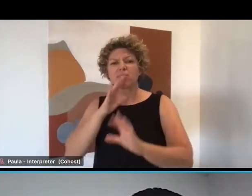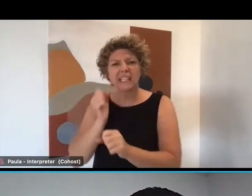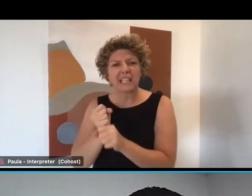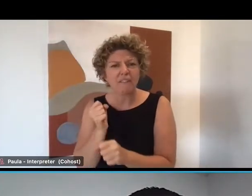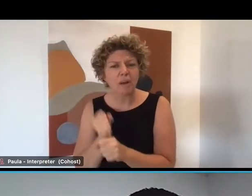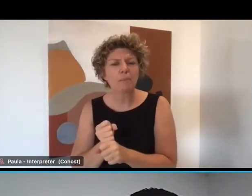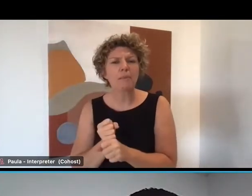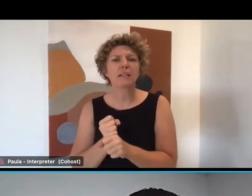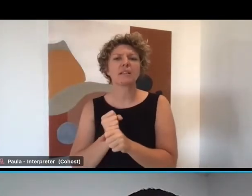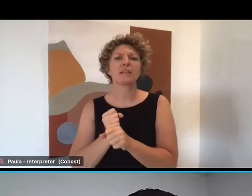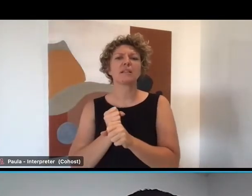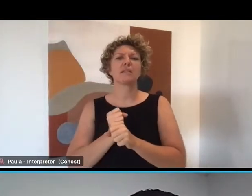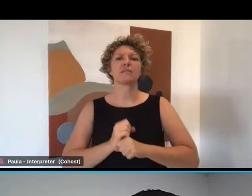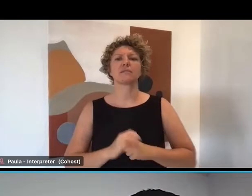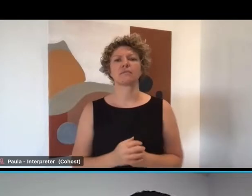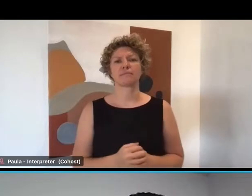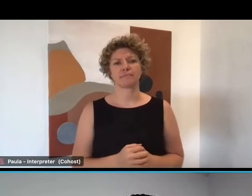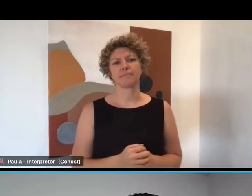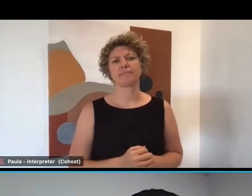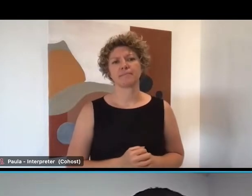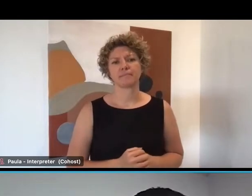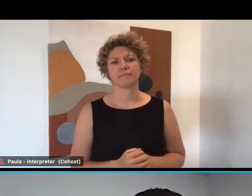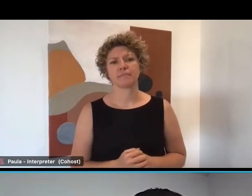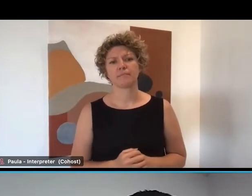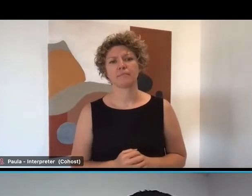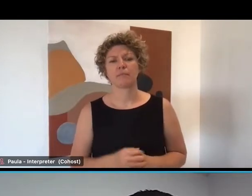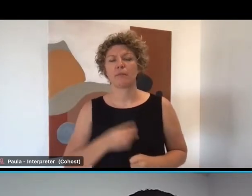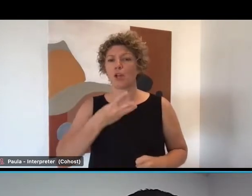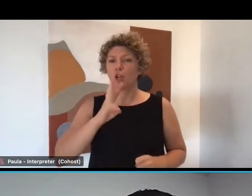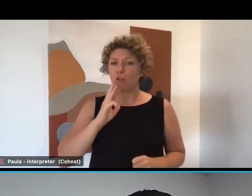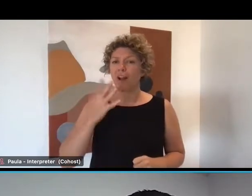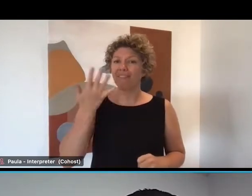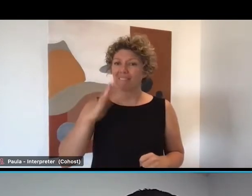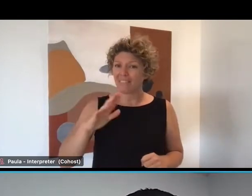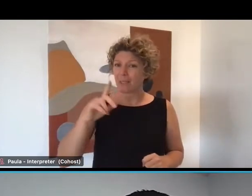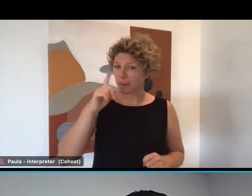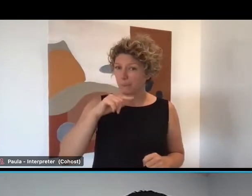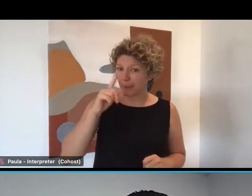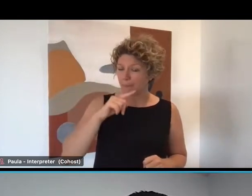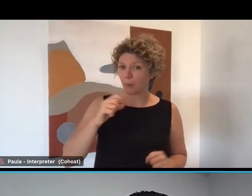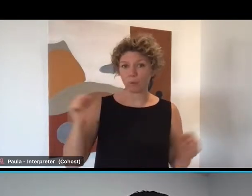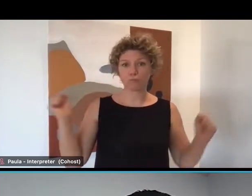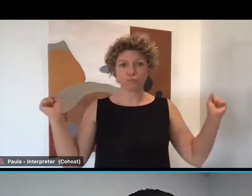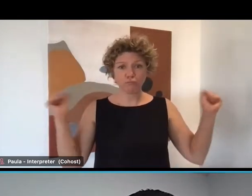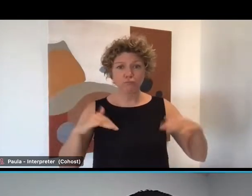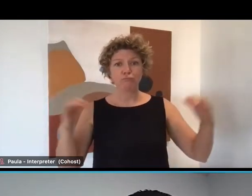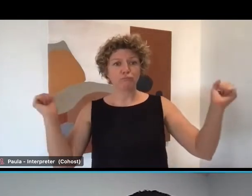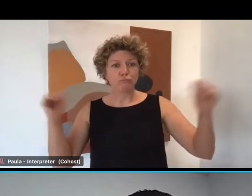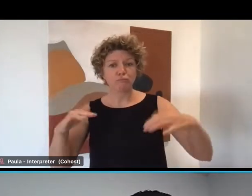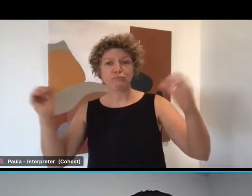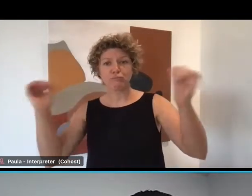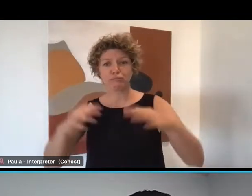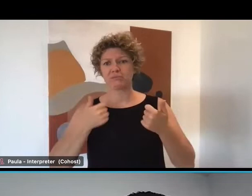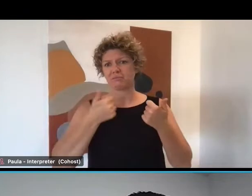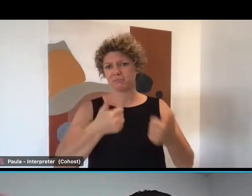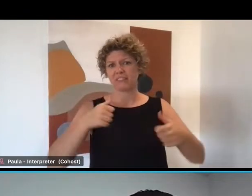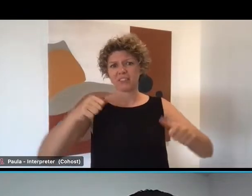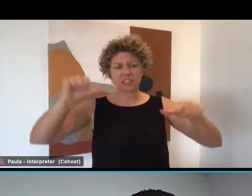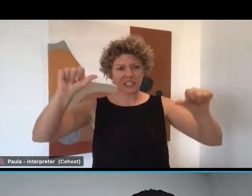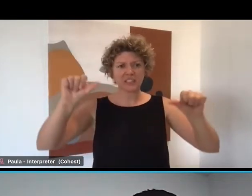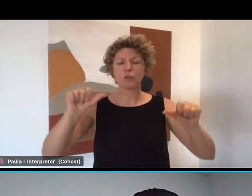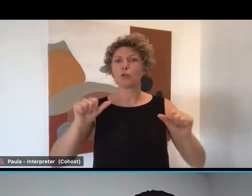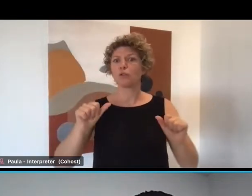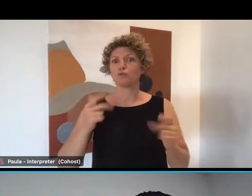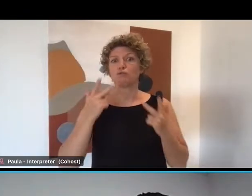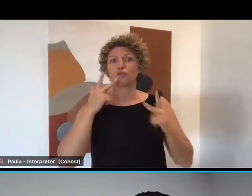from DESI, which is now DUA, etc. David 350 people have come along to those, which was pretty successful, we thought, and it